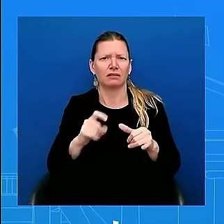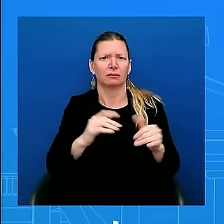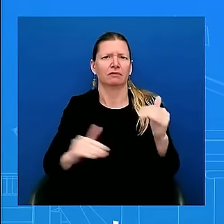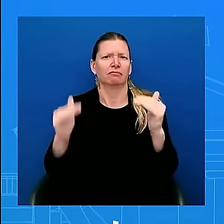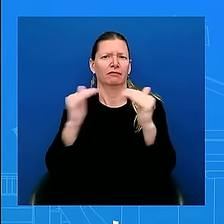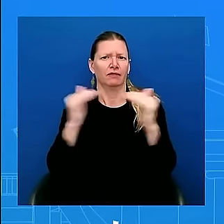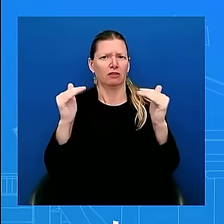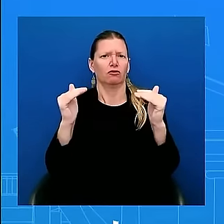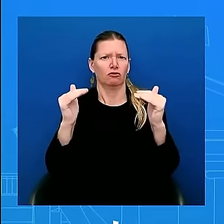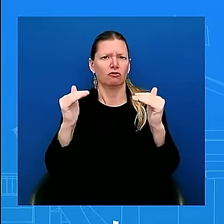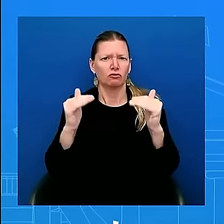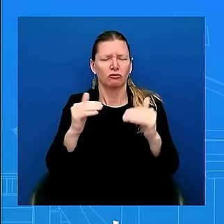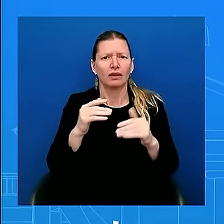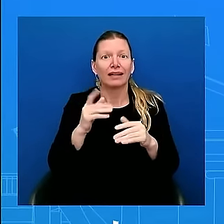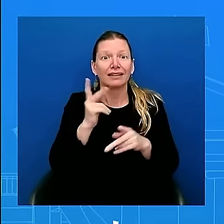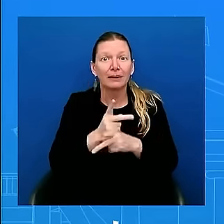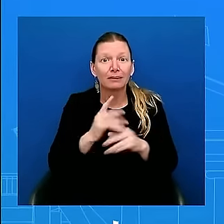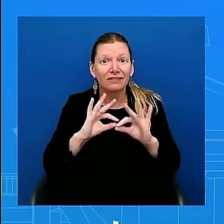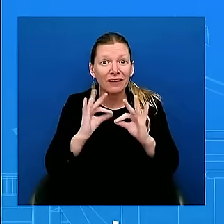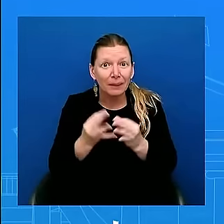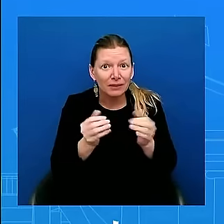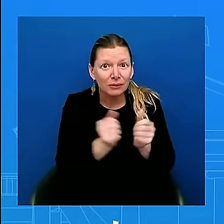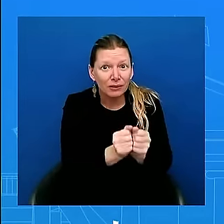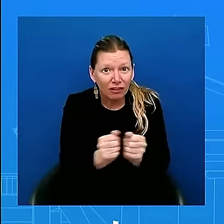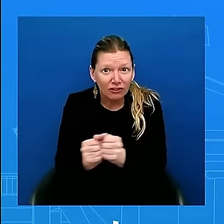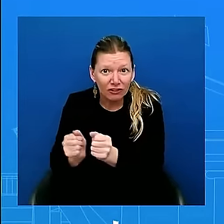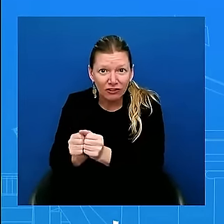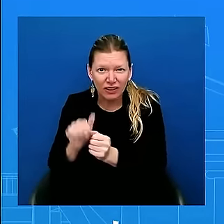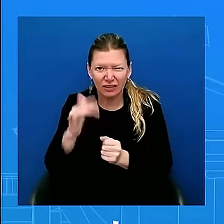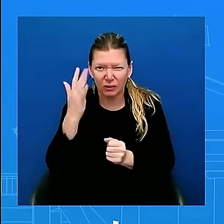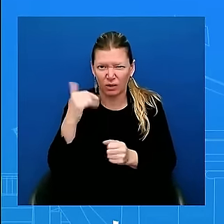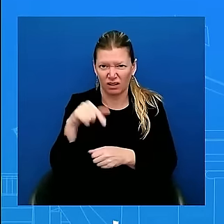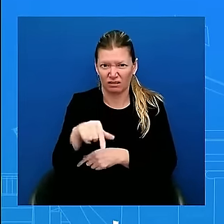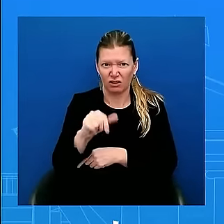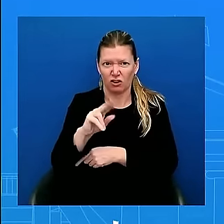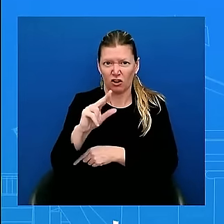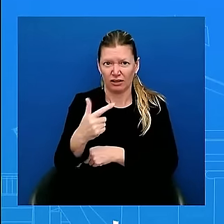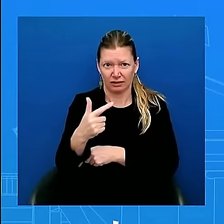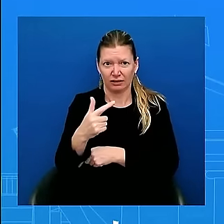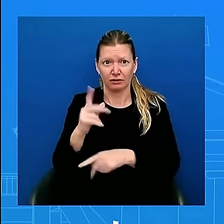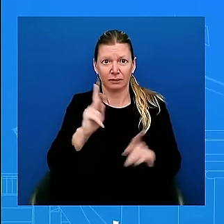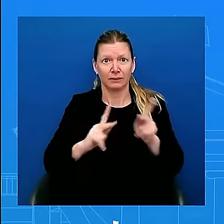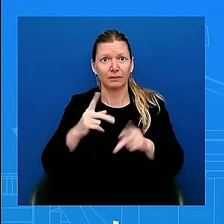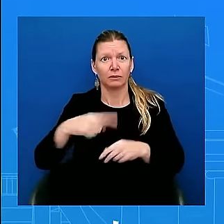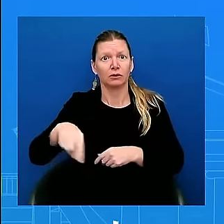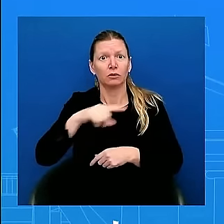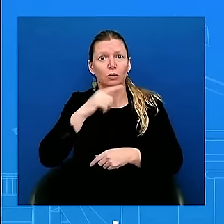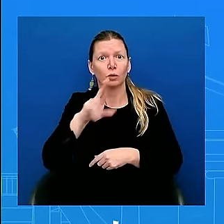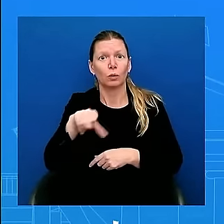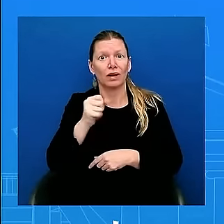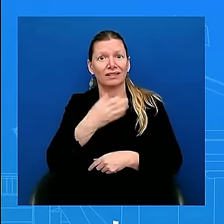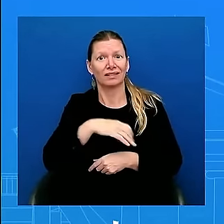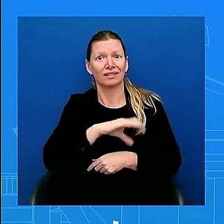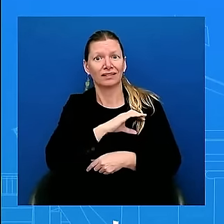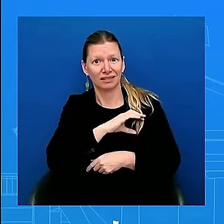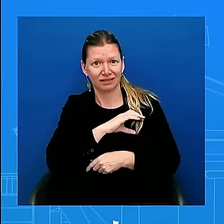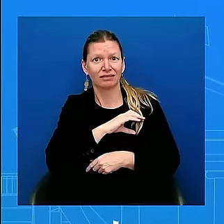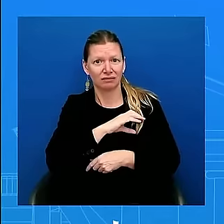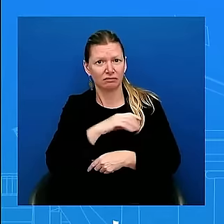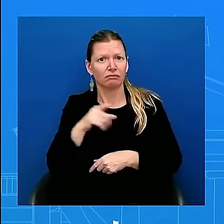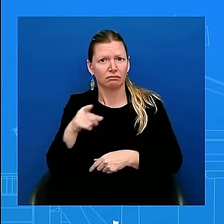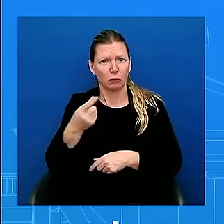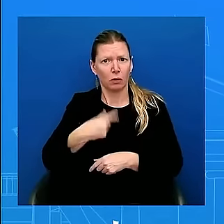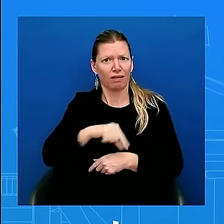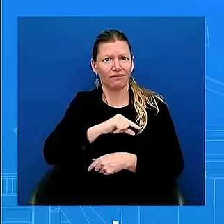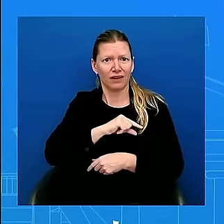years or more will be able to apply for legal status while remaining in the United States with their